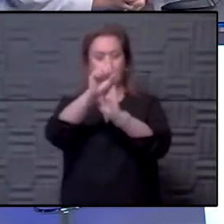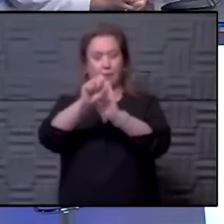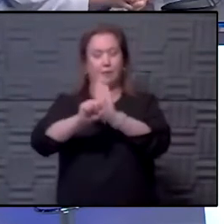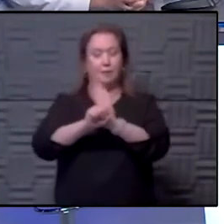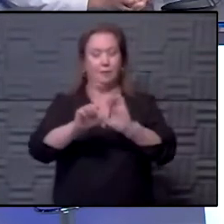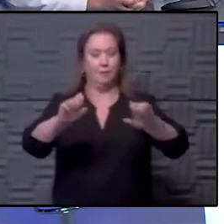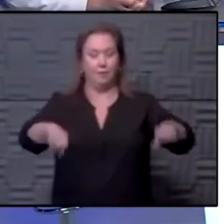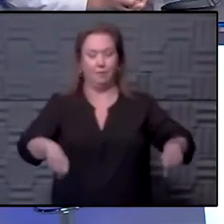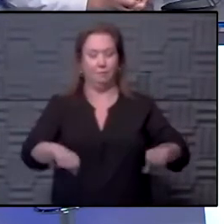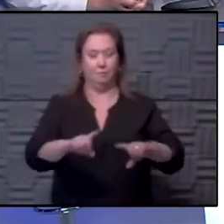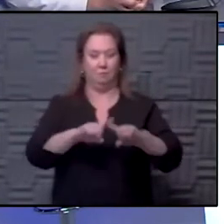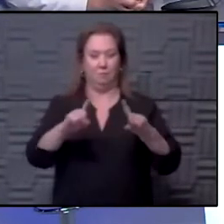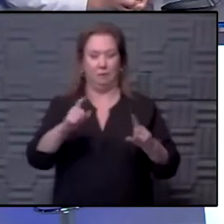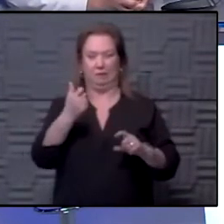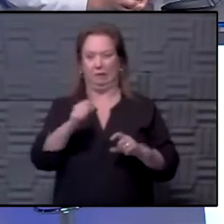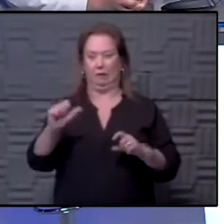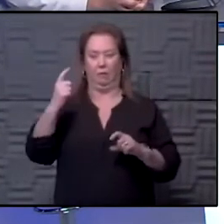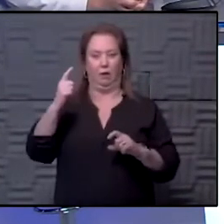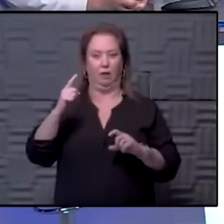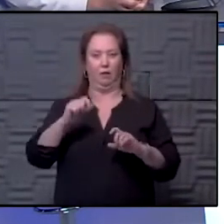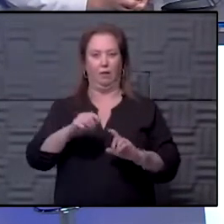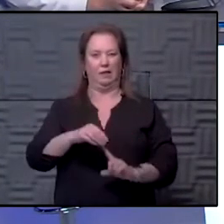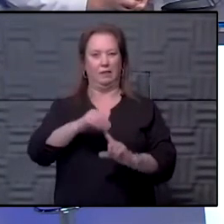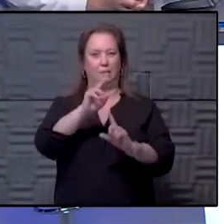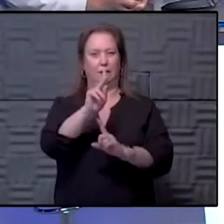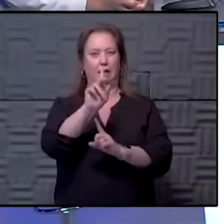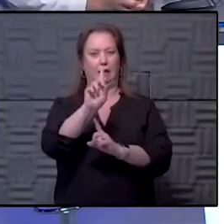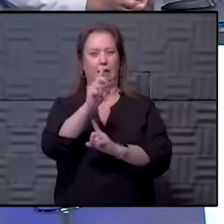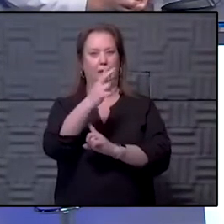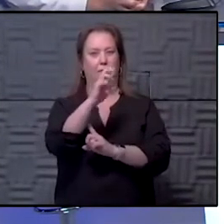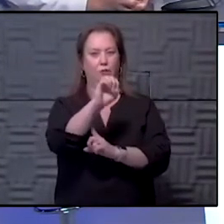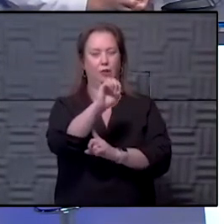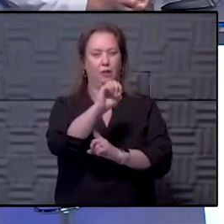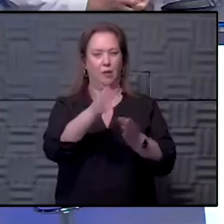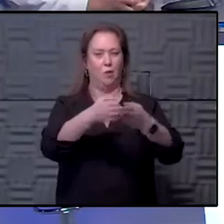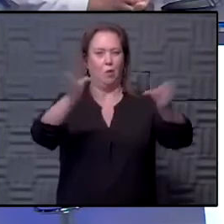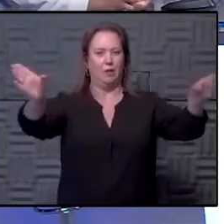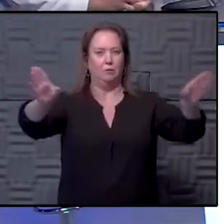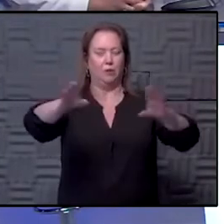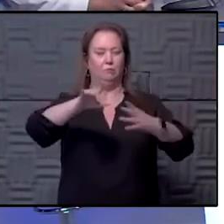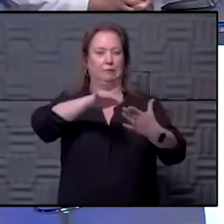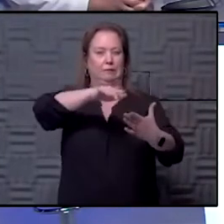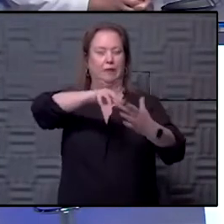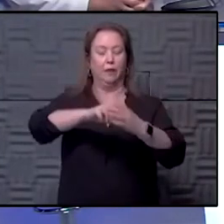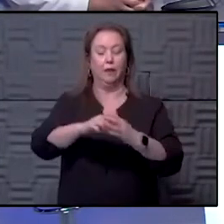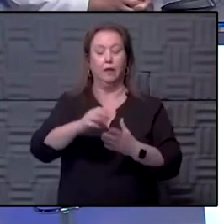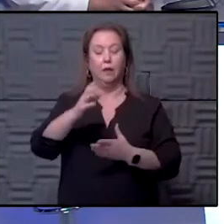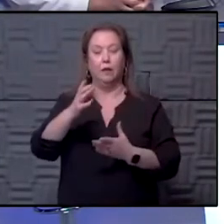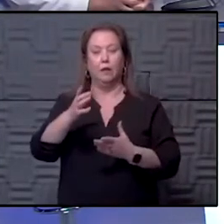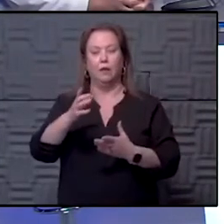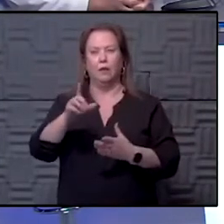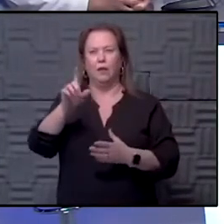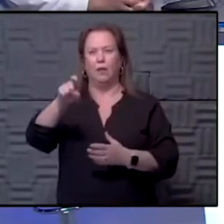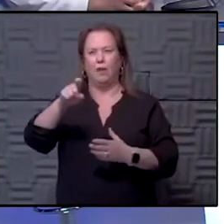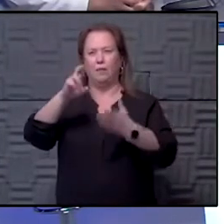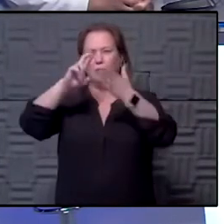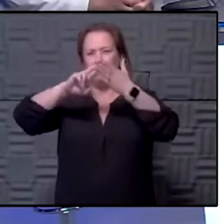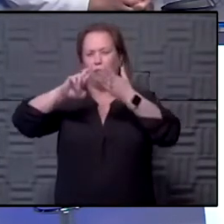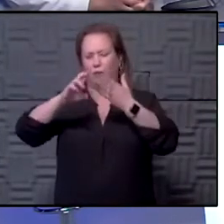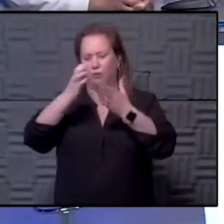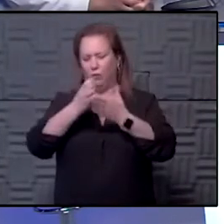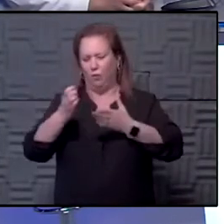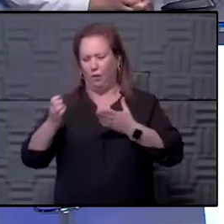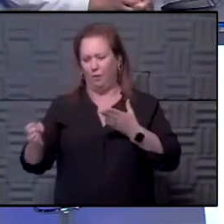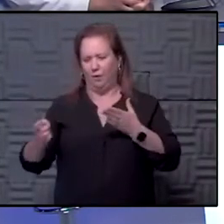But I don't know of anybody else specifically doing this testing right Widespread surveillance. Yeah. There are some, you have to actually have some research equipment that